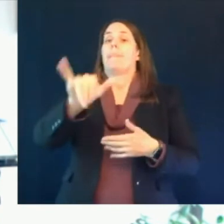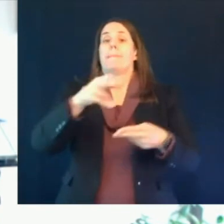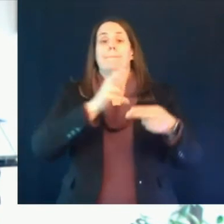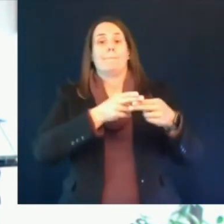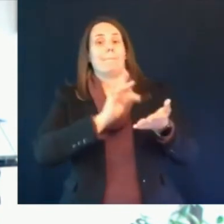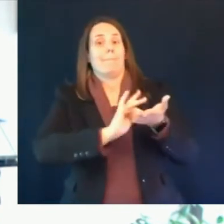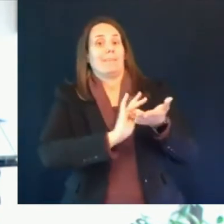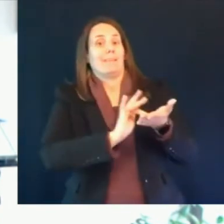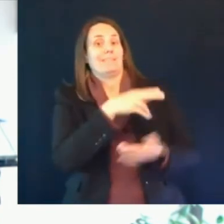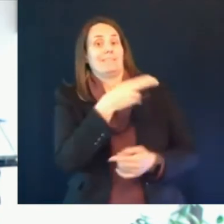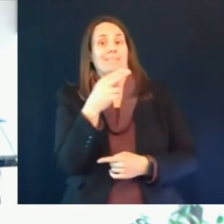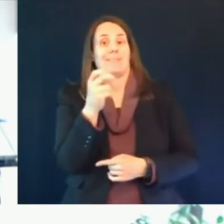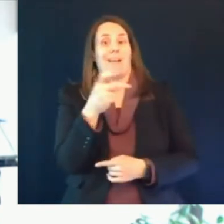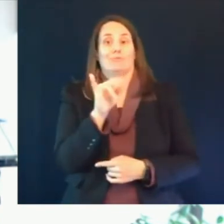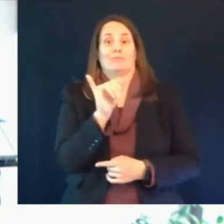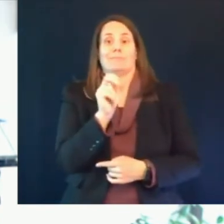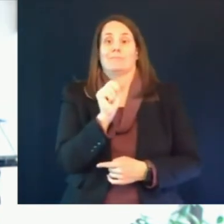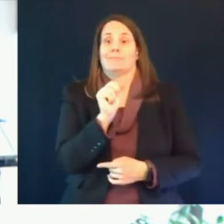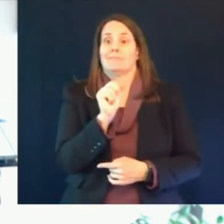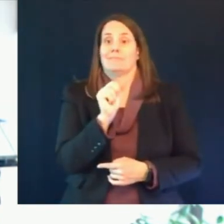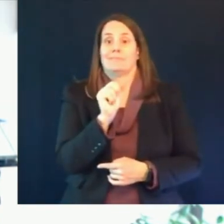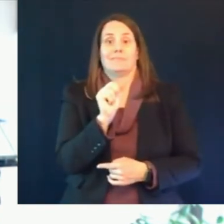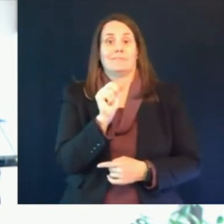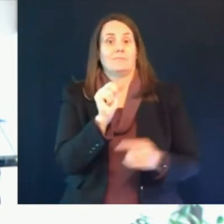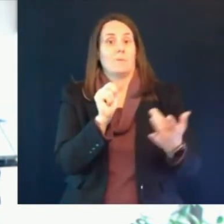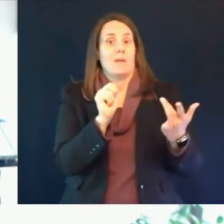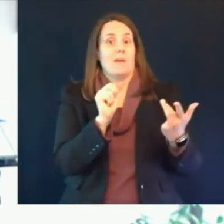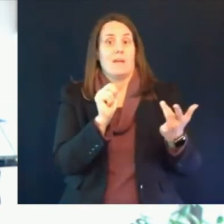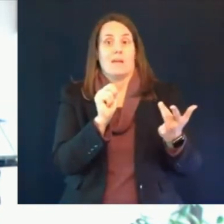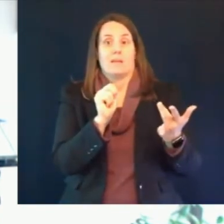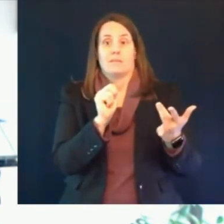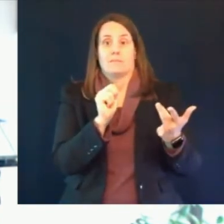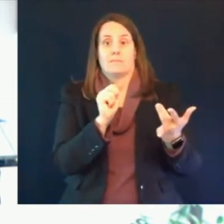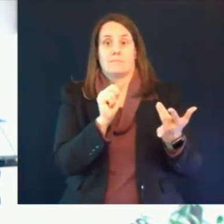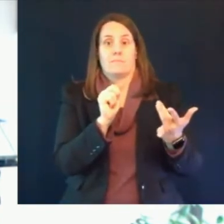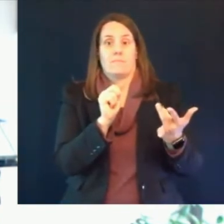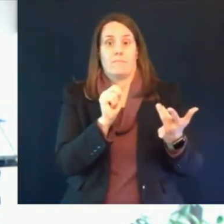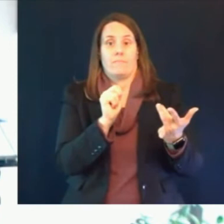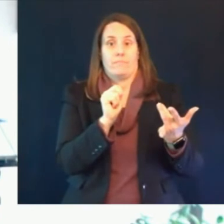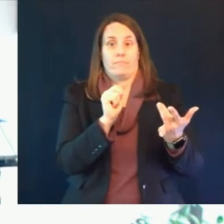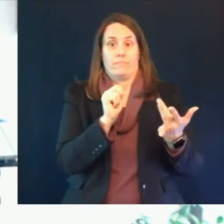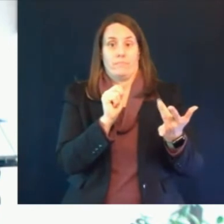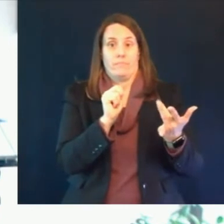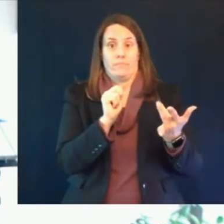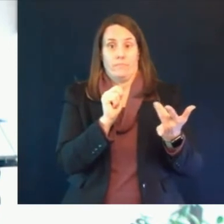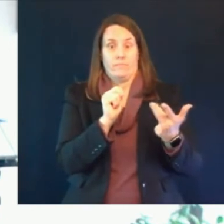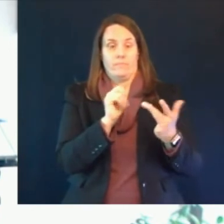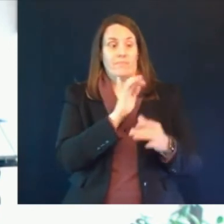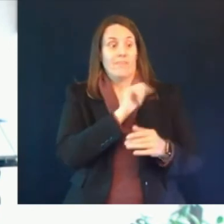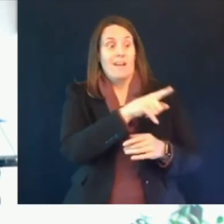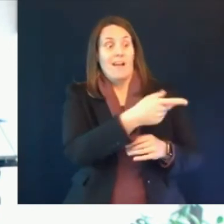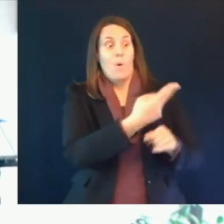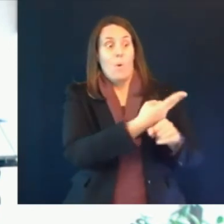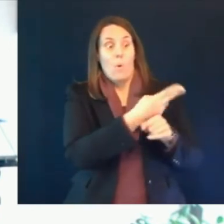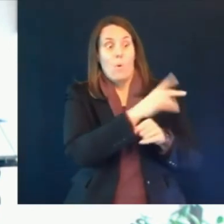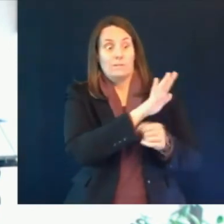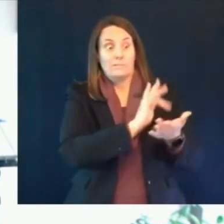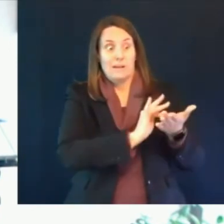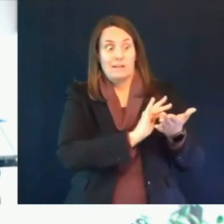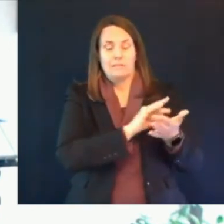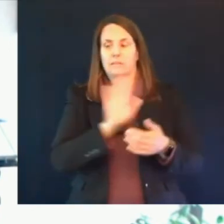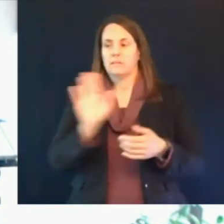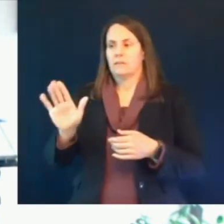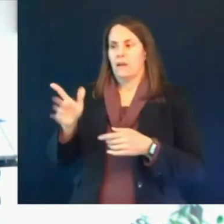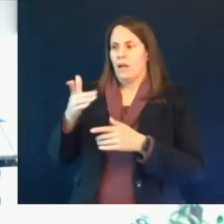we know from years of experience in that heparin induced thrombocytopenia that giving heparin can make it